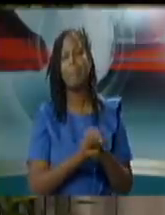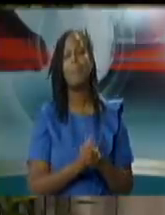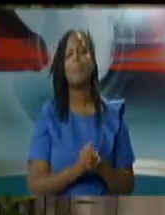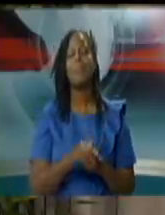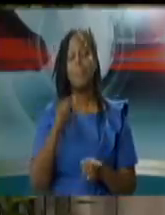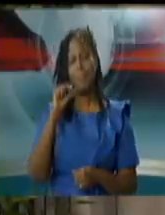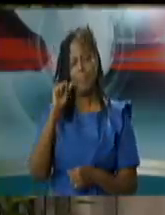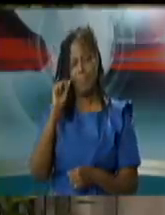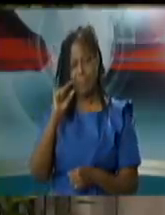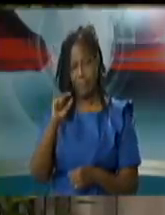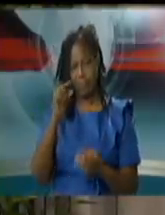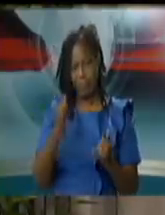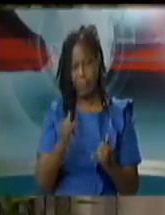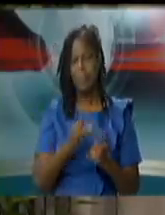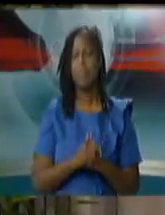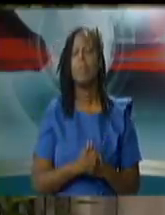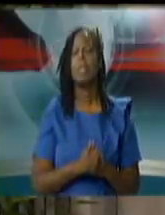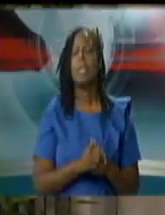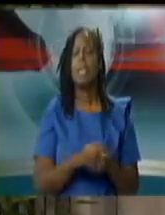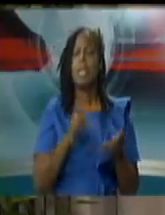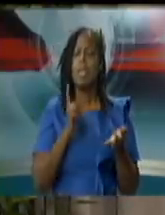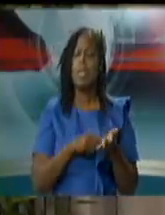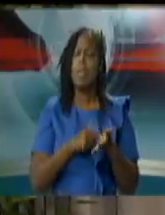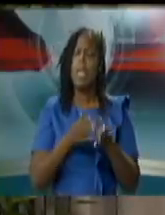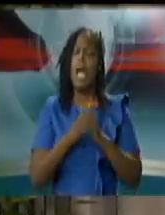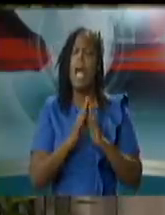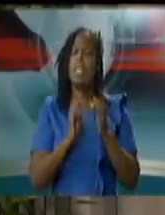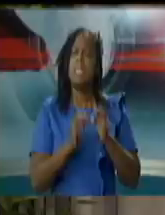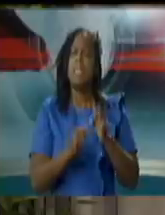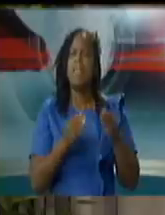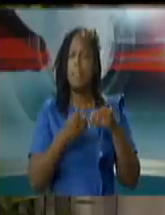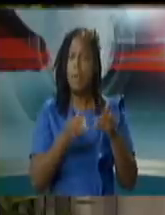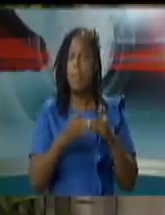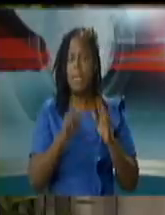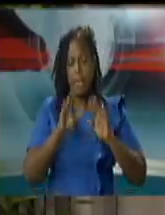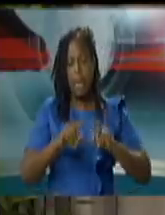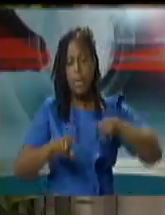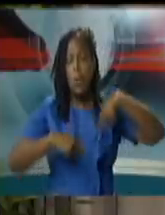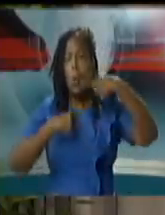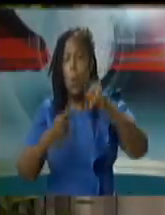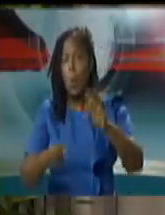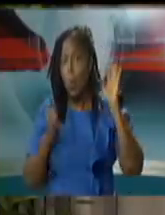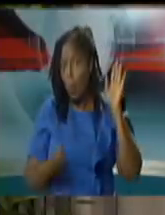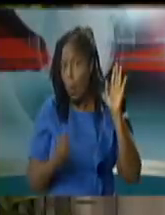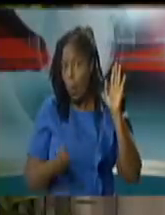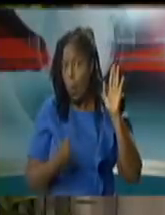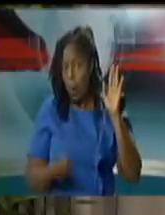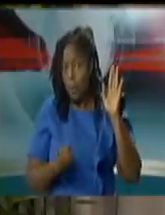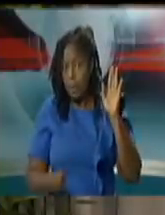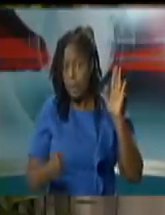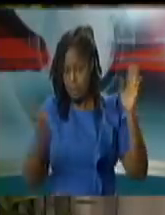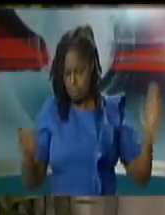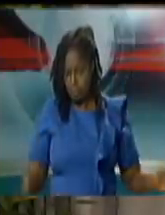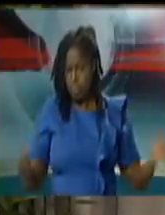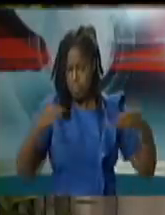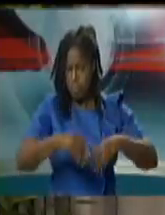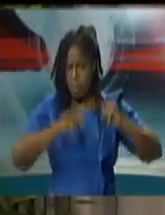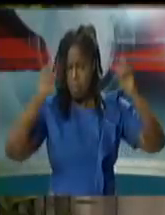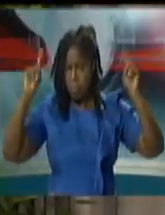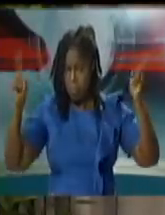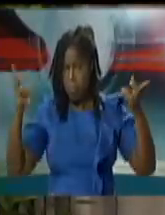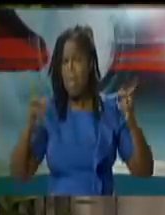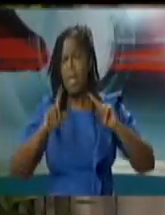that i did um someone asked whether the public can attend court hearings in the virtual sitting and the answer to that is yes